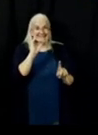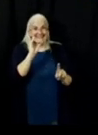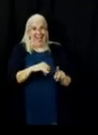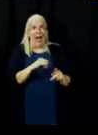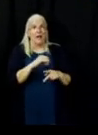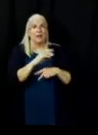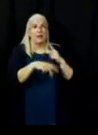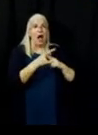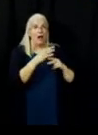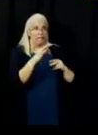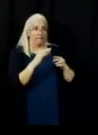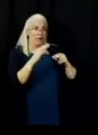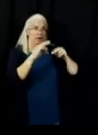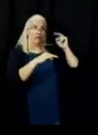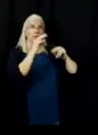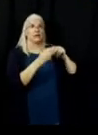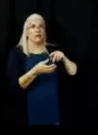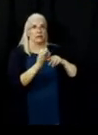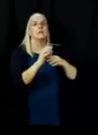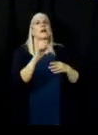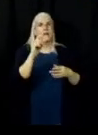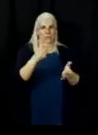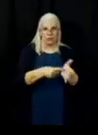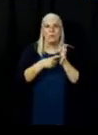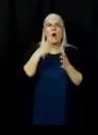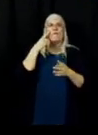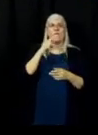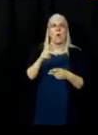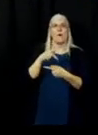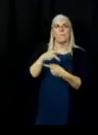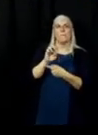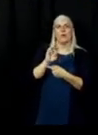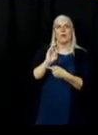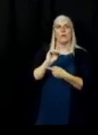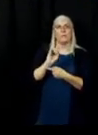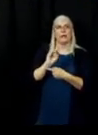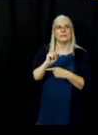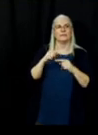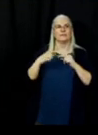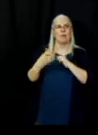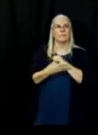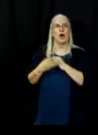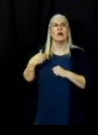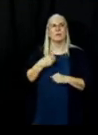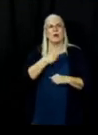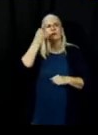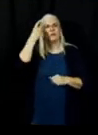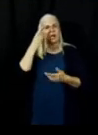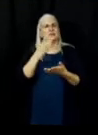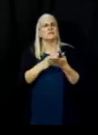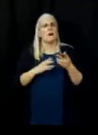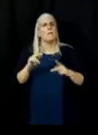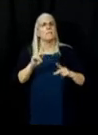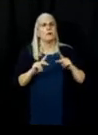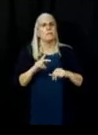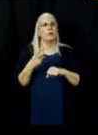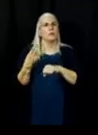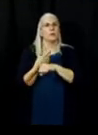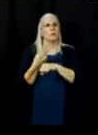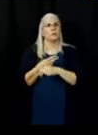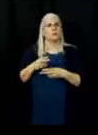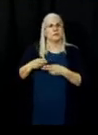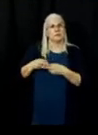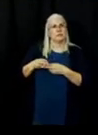process. We also additionally will, we understand that most people, some people utilize temporary habitable